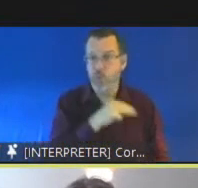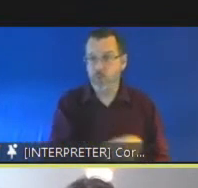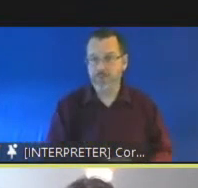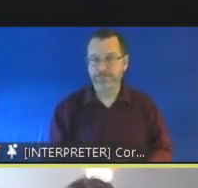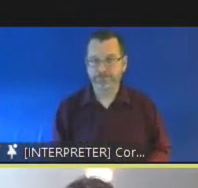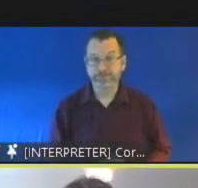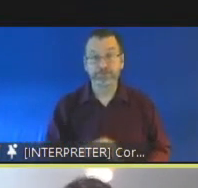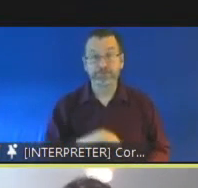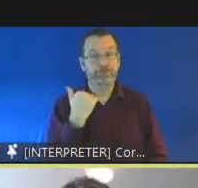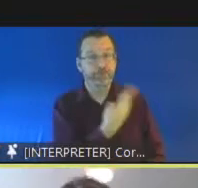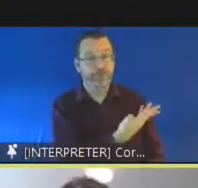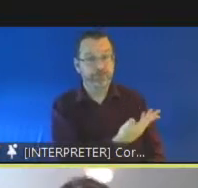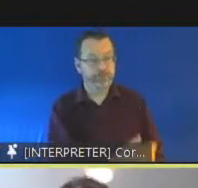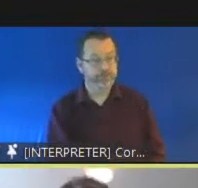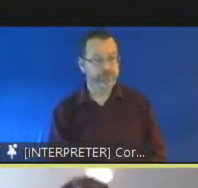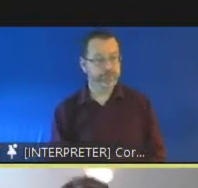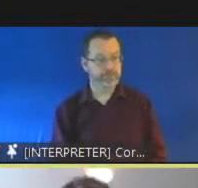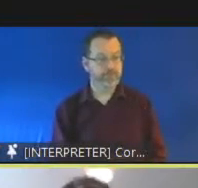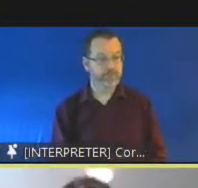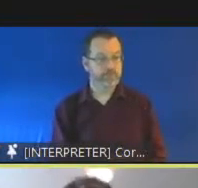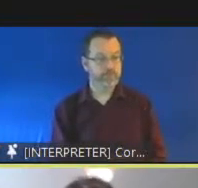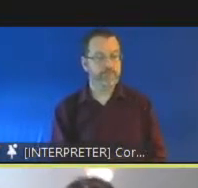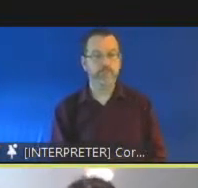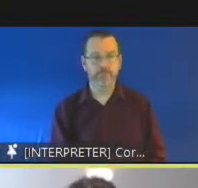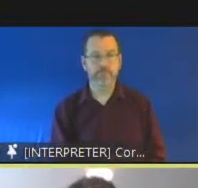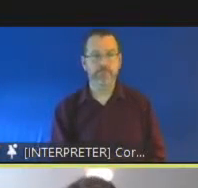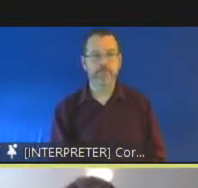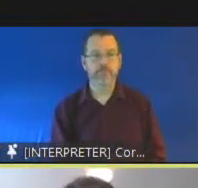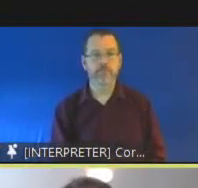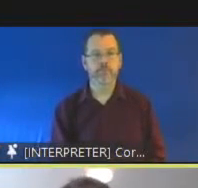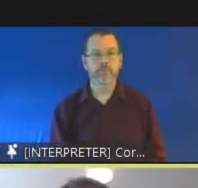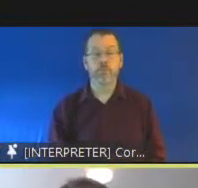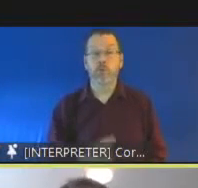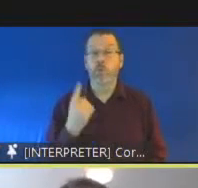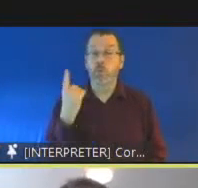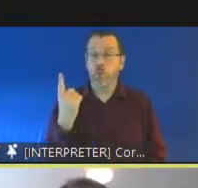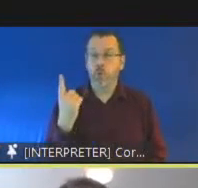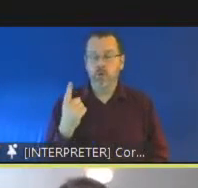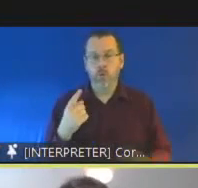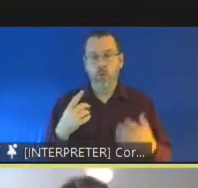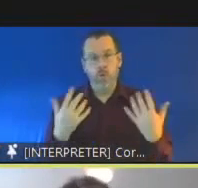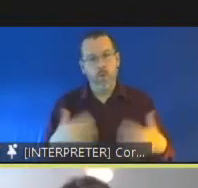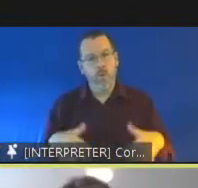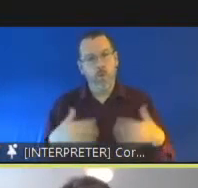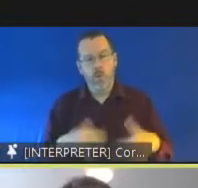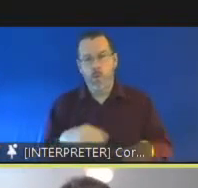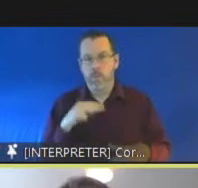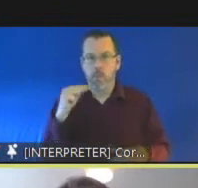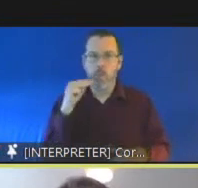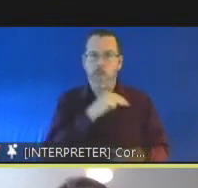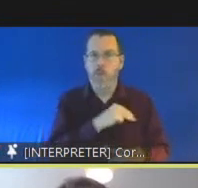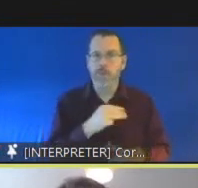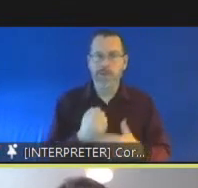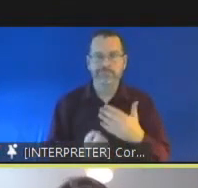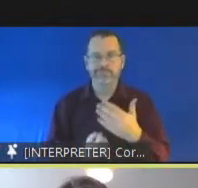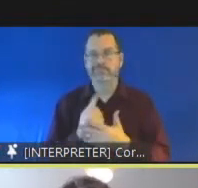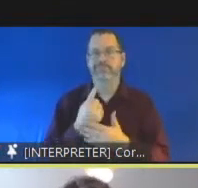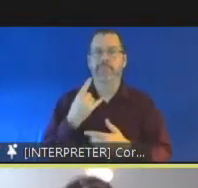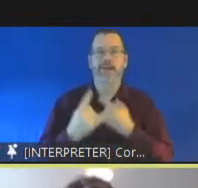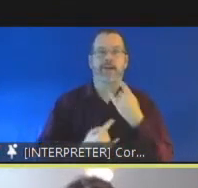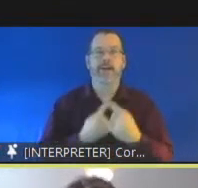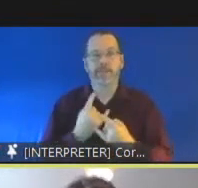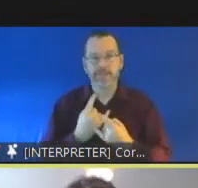little bit about um one of the most significant uh developments we've had in international child detention